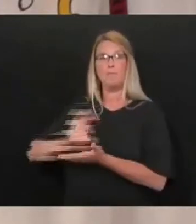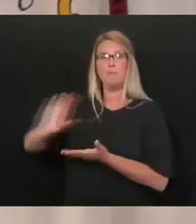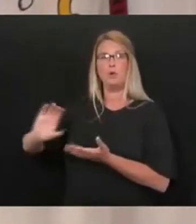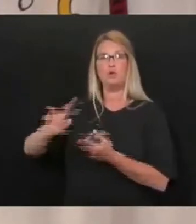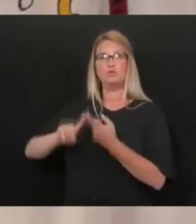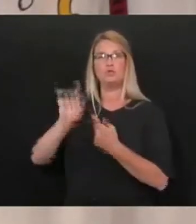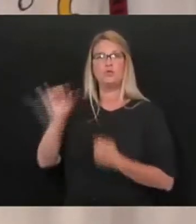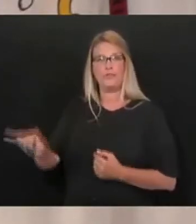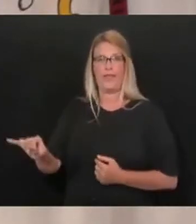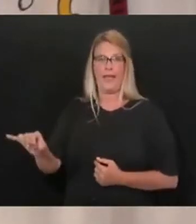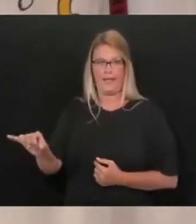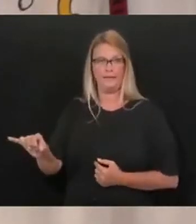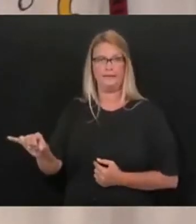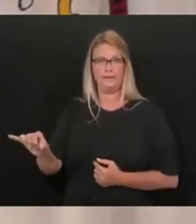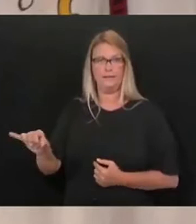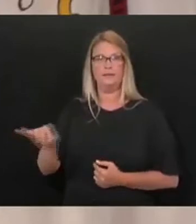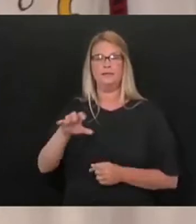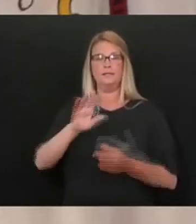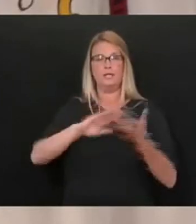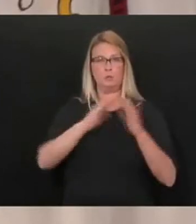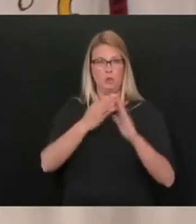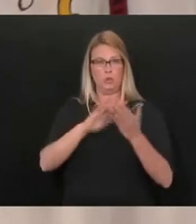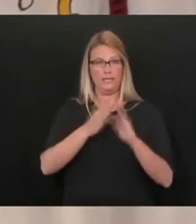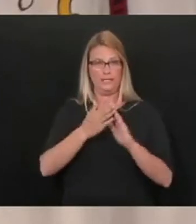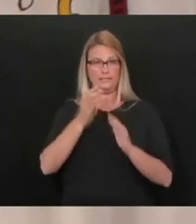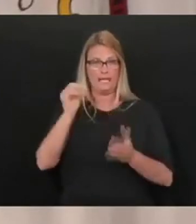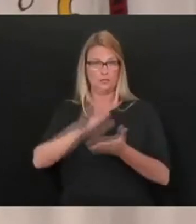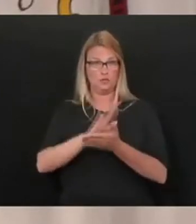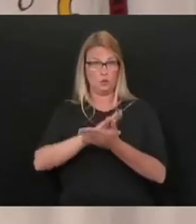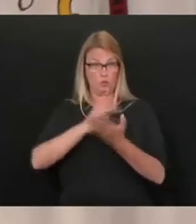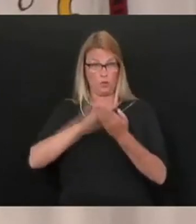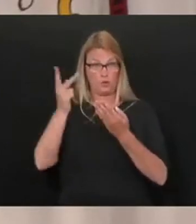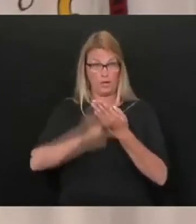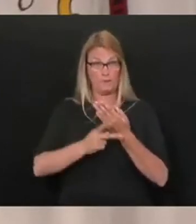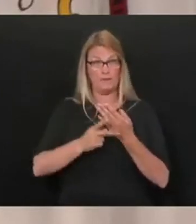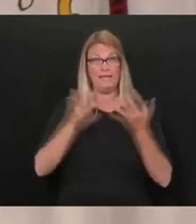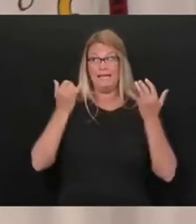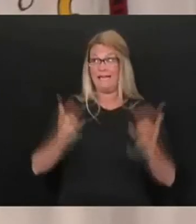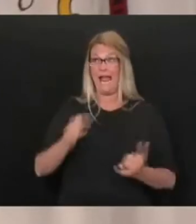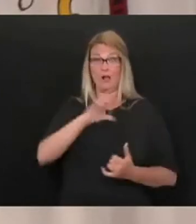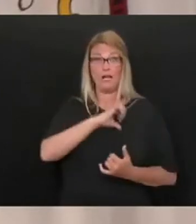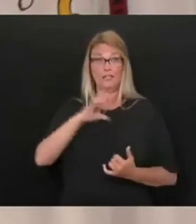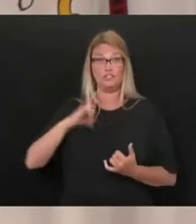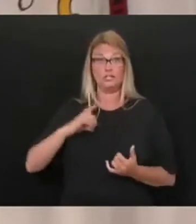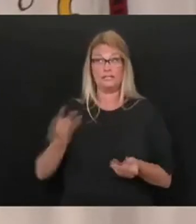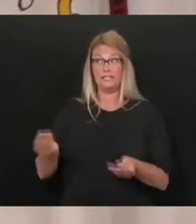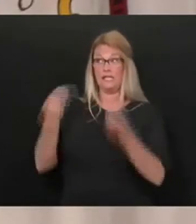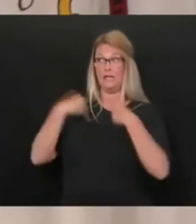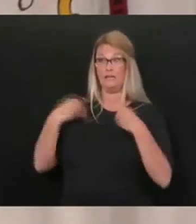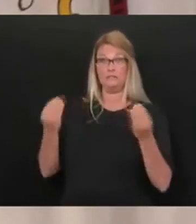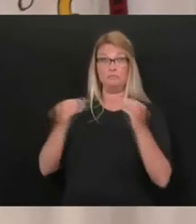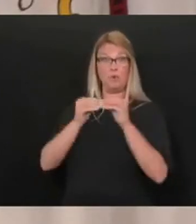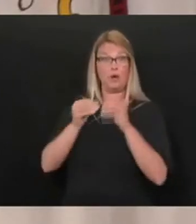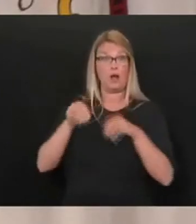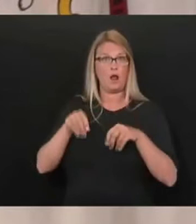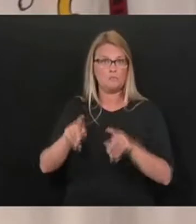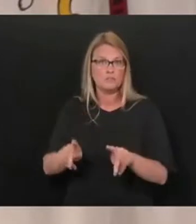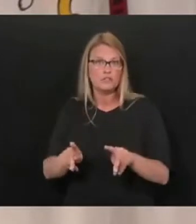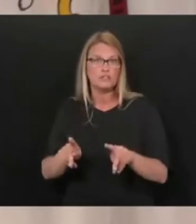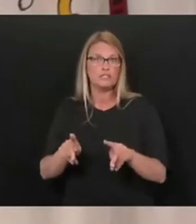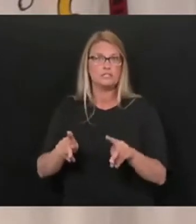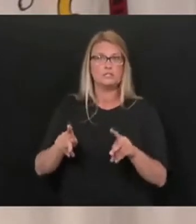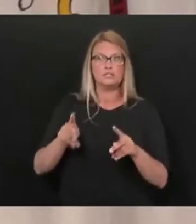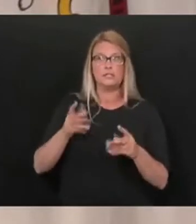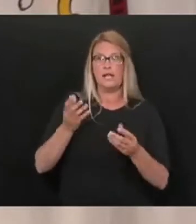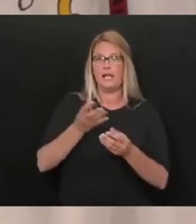giving us more, more opportunities and, and gone along with the, the, idea